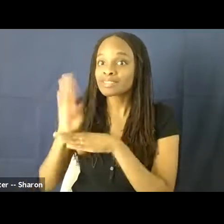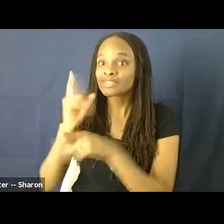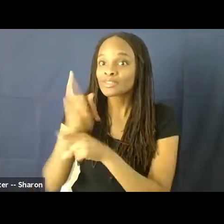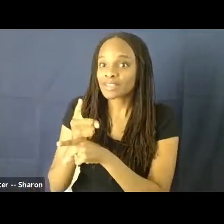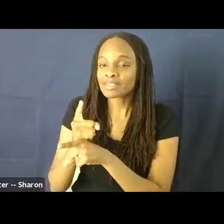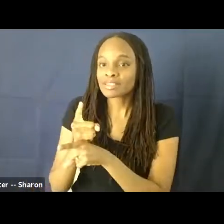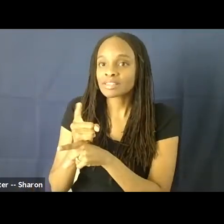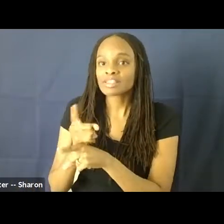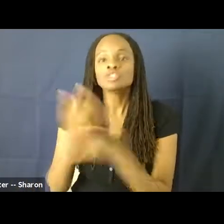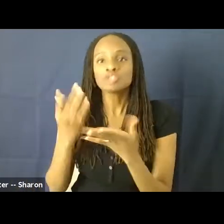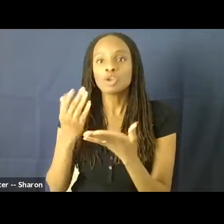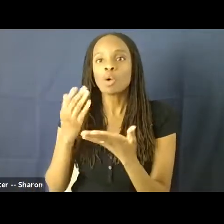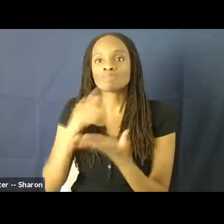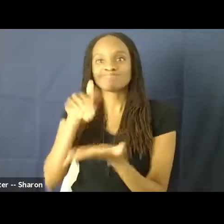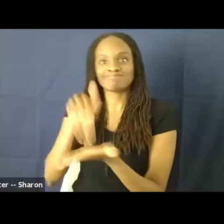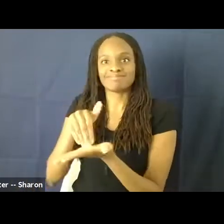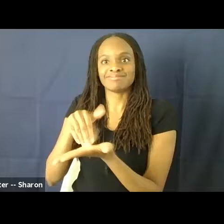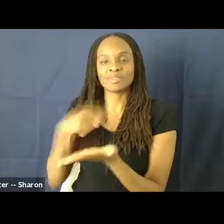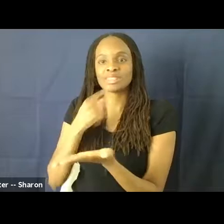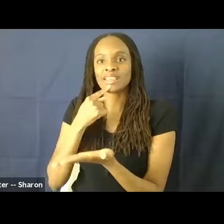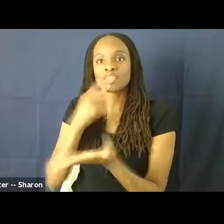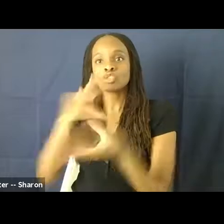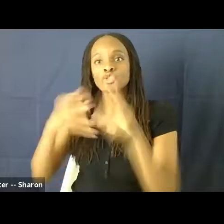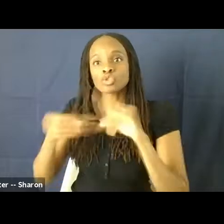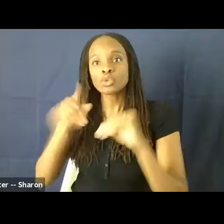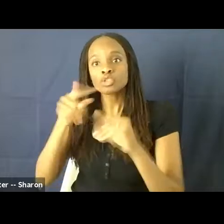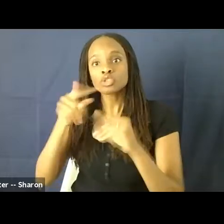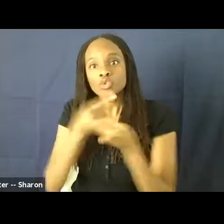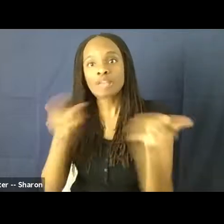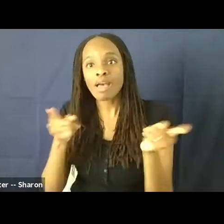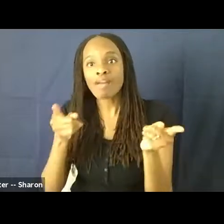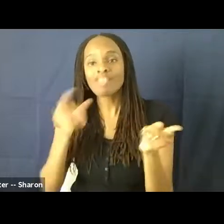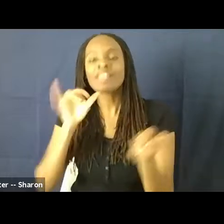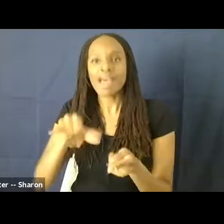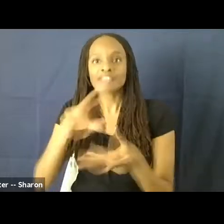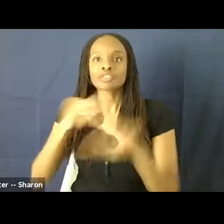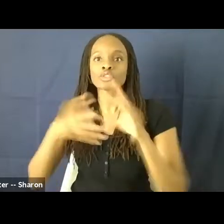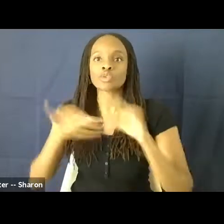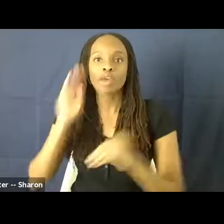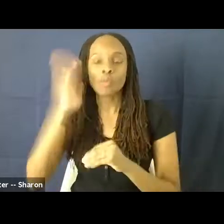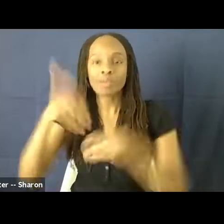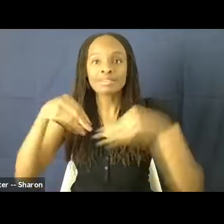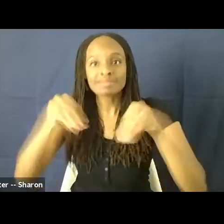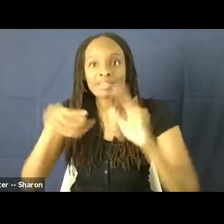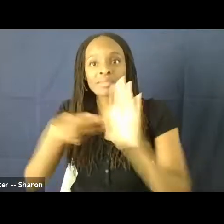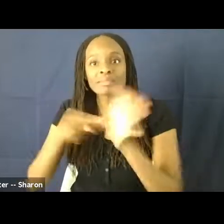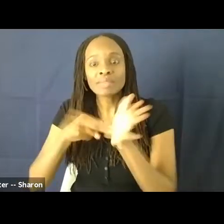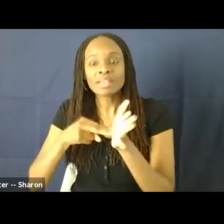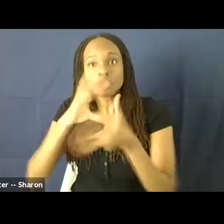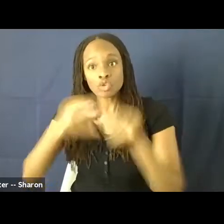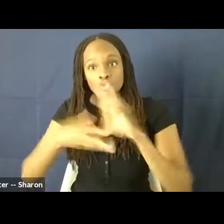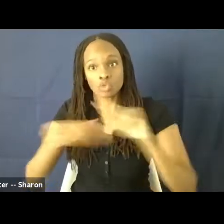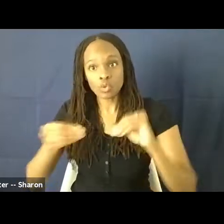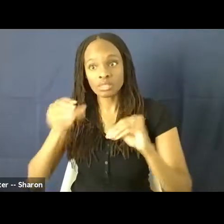keep saying that the stories we tell are the stories that will sell, right? It's a business at the end of the day. So that means that the stories that are sold